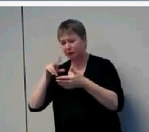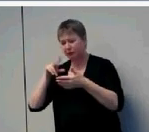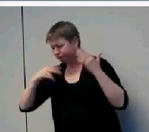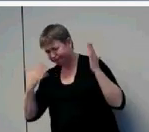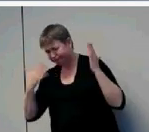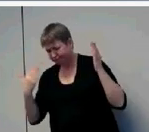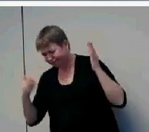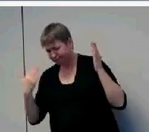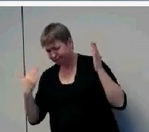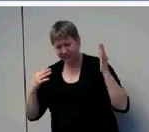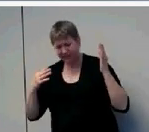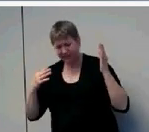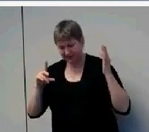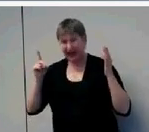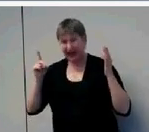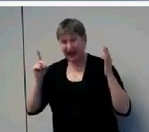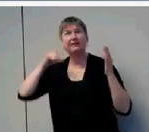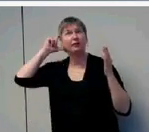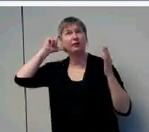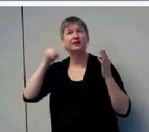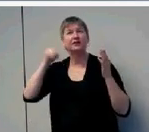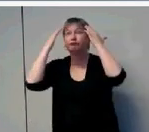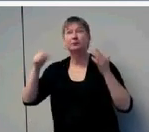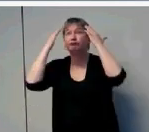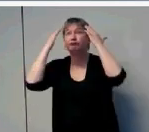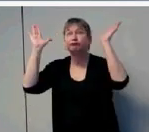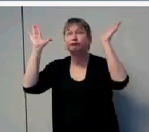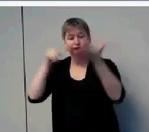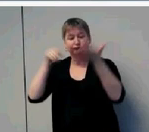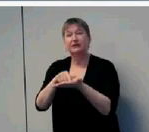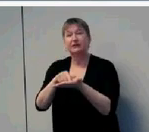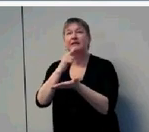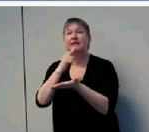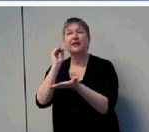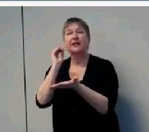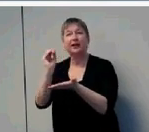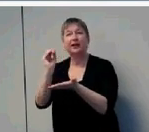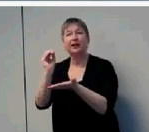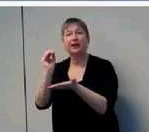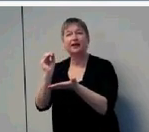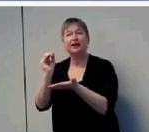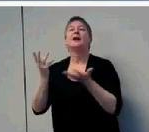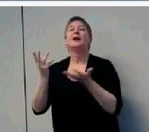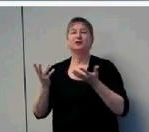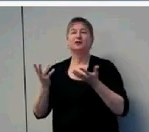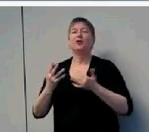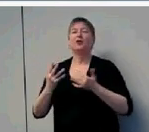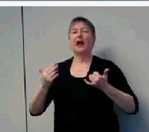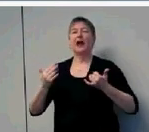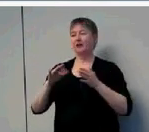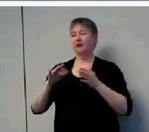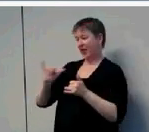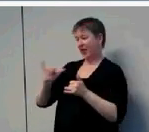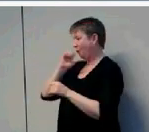if their hearing aid fittings were making a difference in language learning. So that's where we come in. We